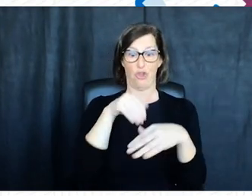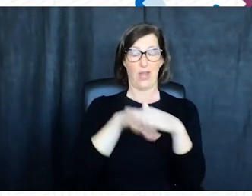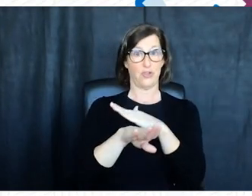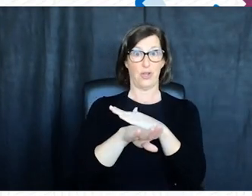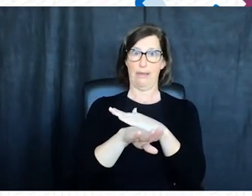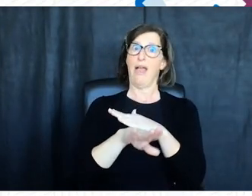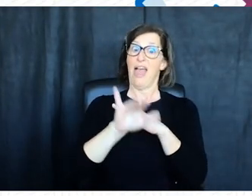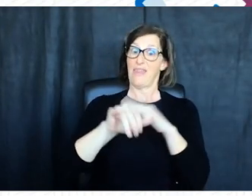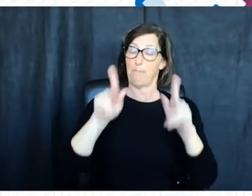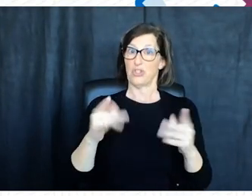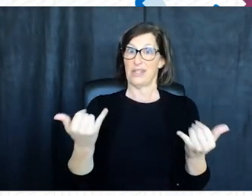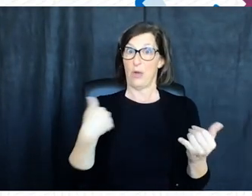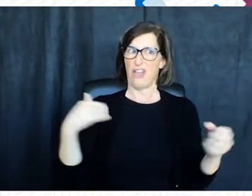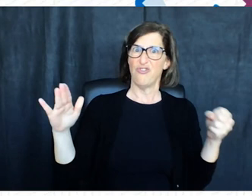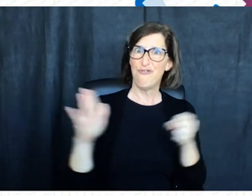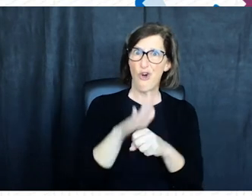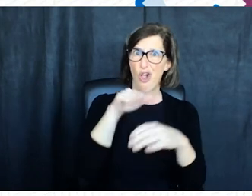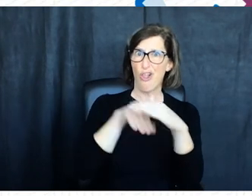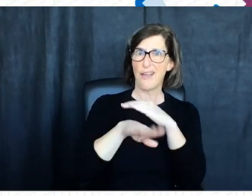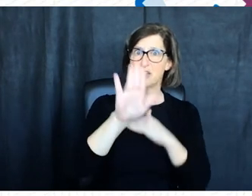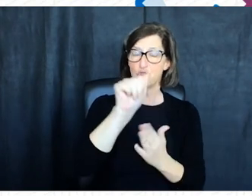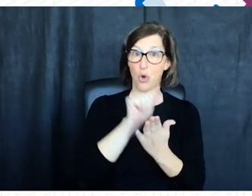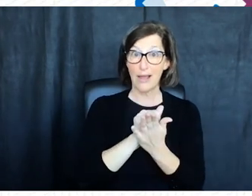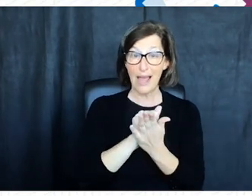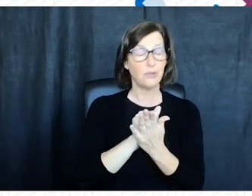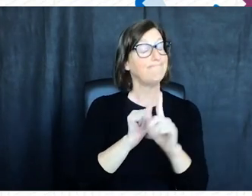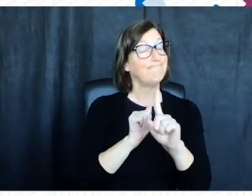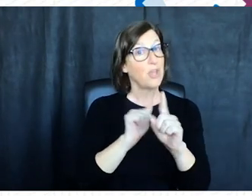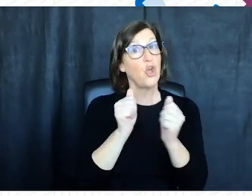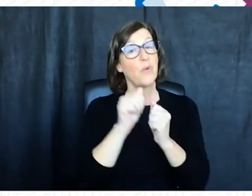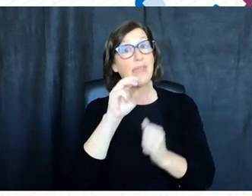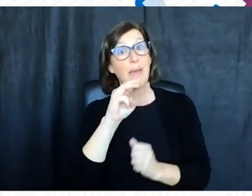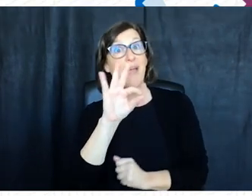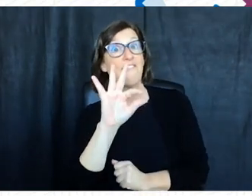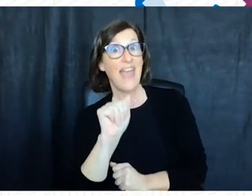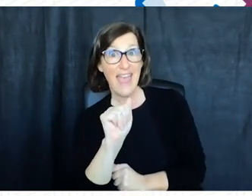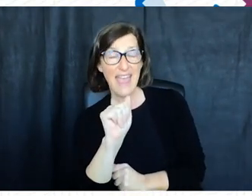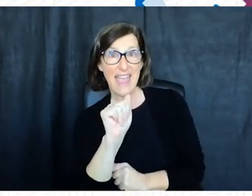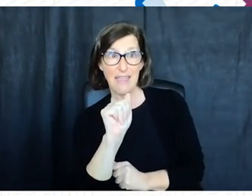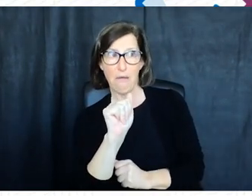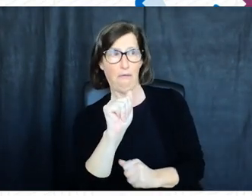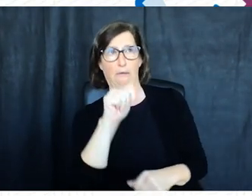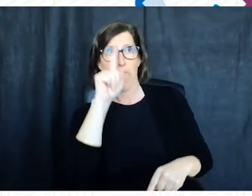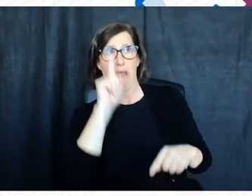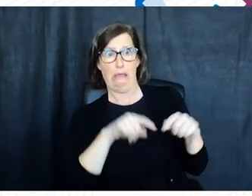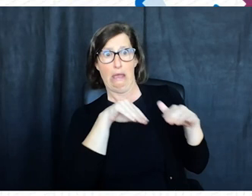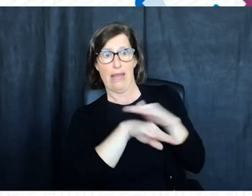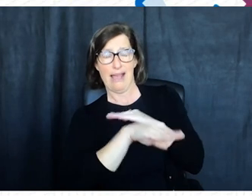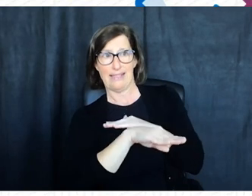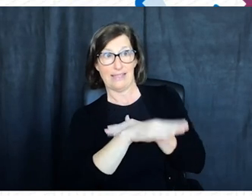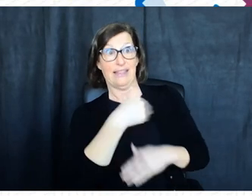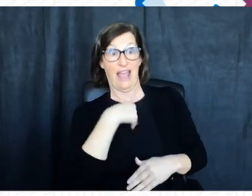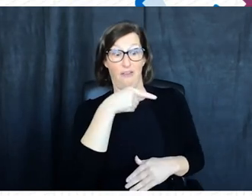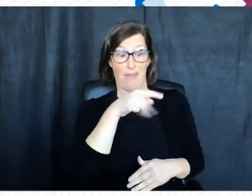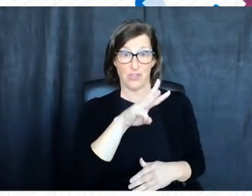login this would grant them full access to your account however with mfa in place the hackers efforts would be in vain